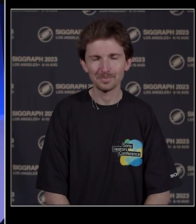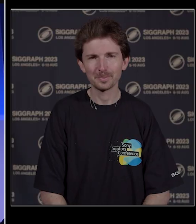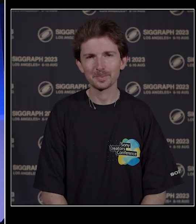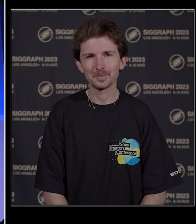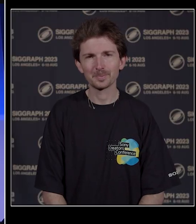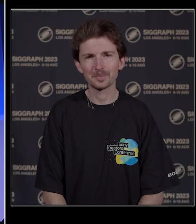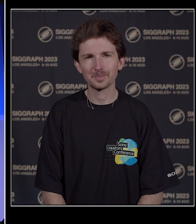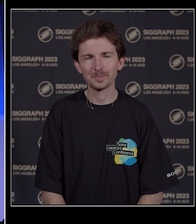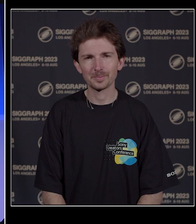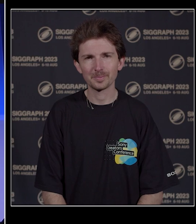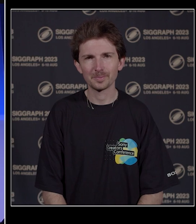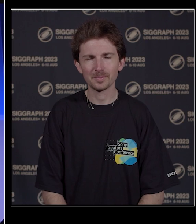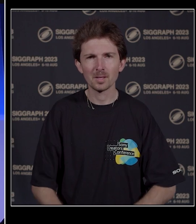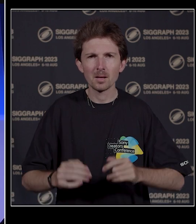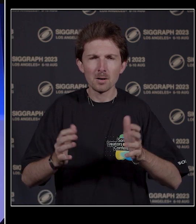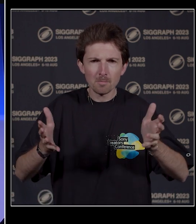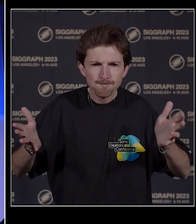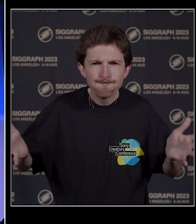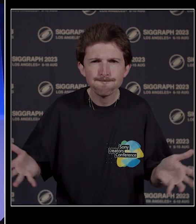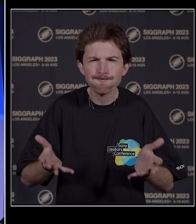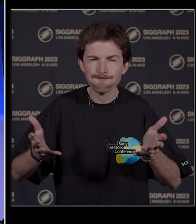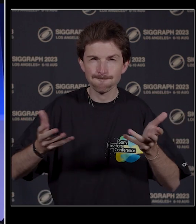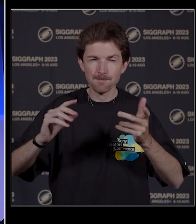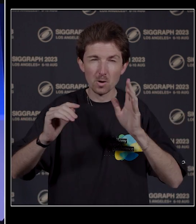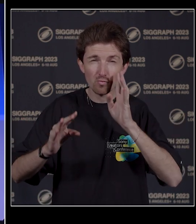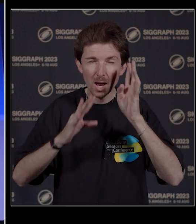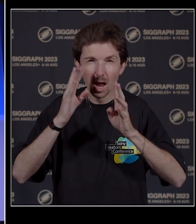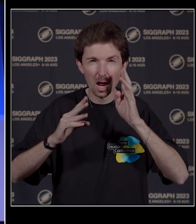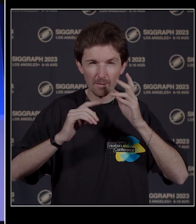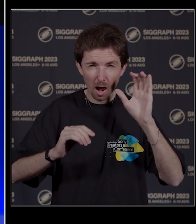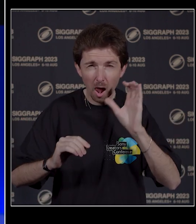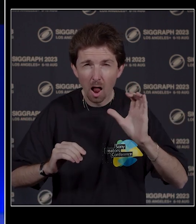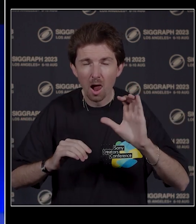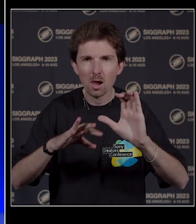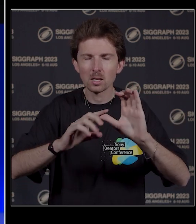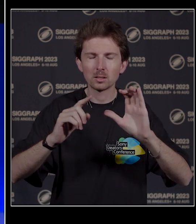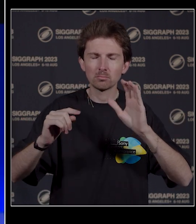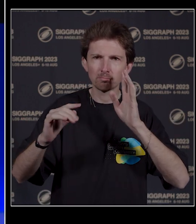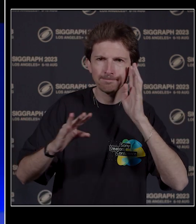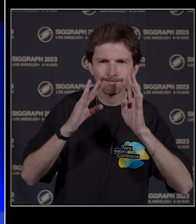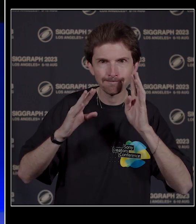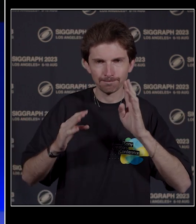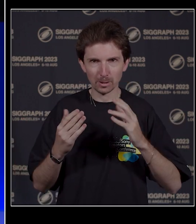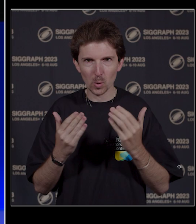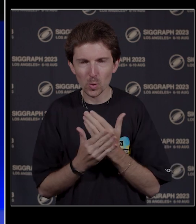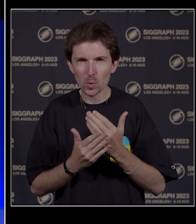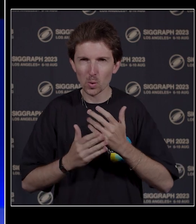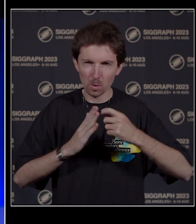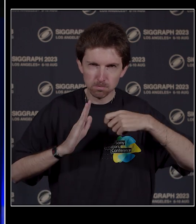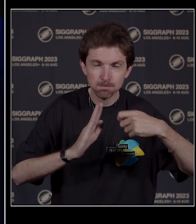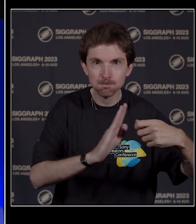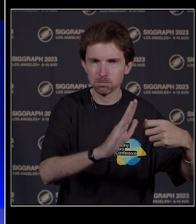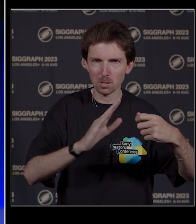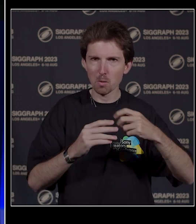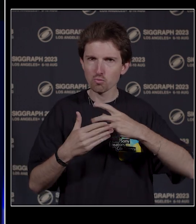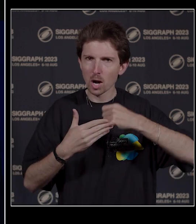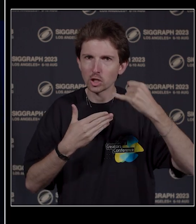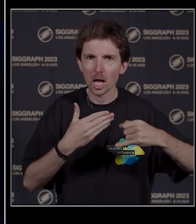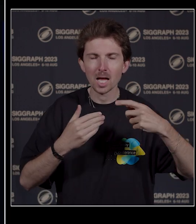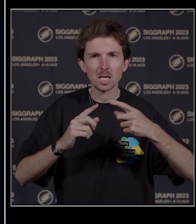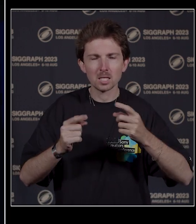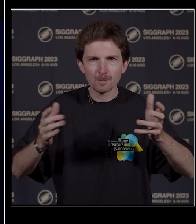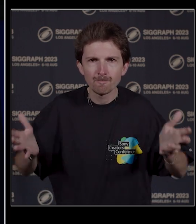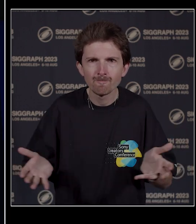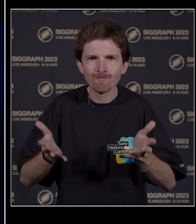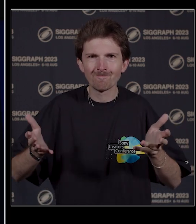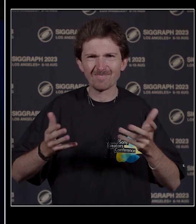The push for creative exploration and feature in visual effects projects has challenged Sony Pictures Imageworks' team of creative